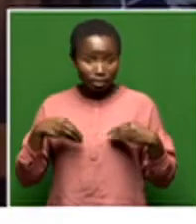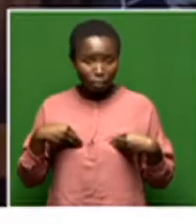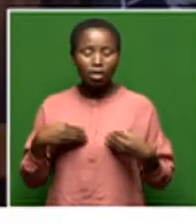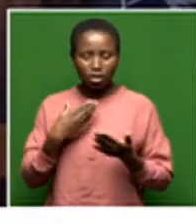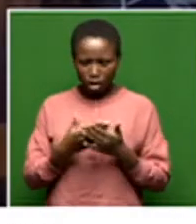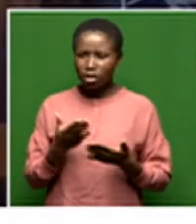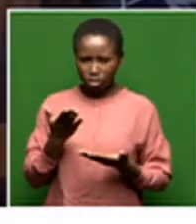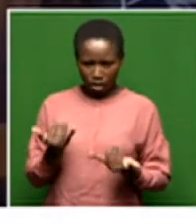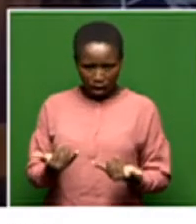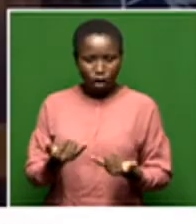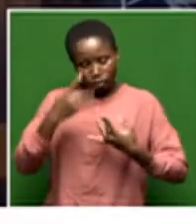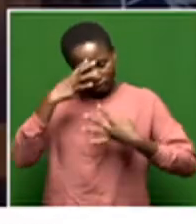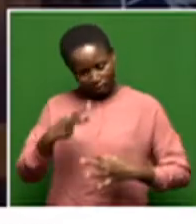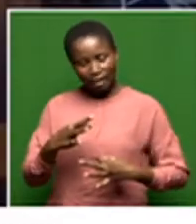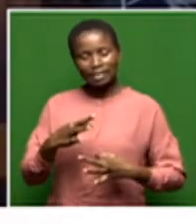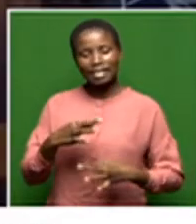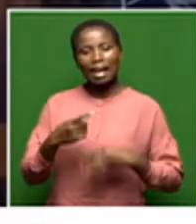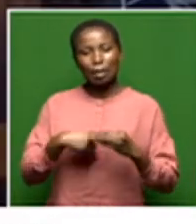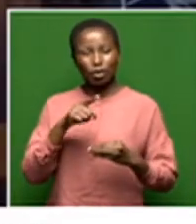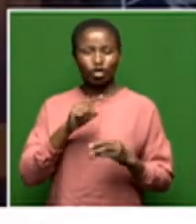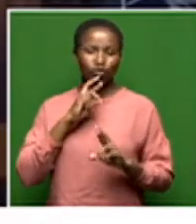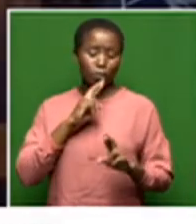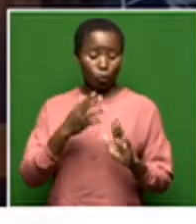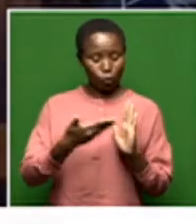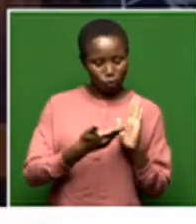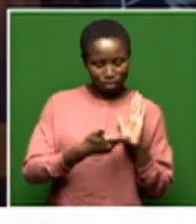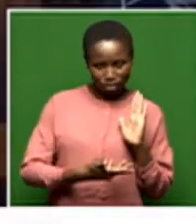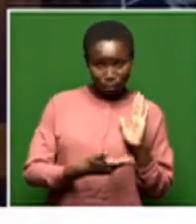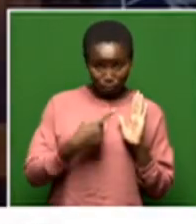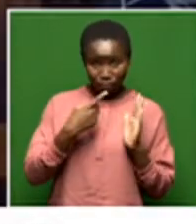now to make a decision with regards to this report and whether in fact they will support it.